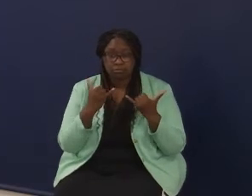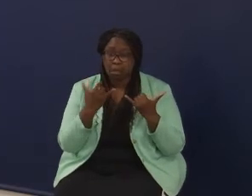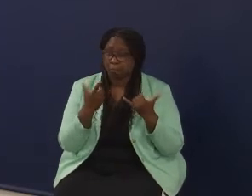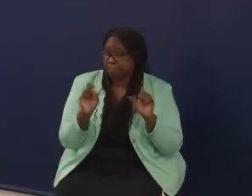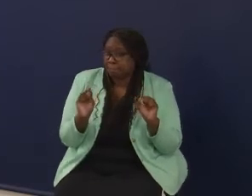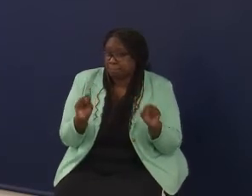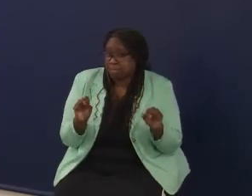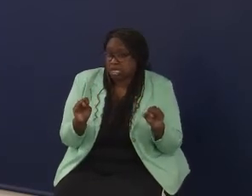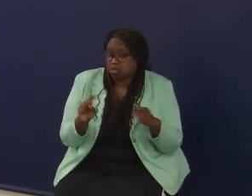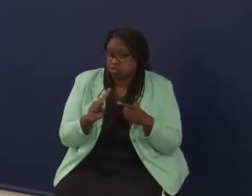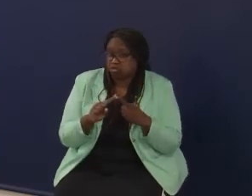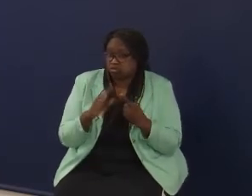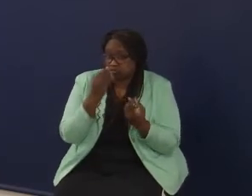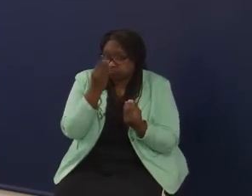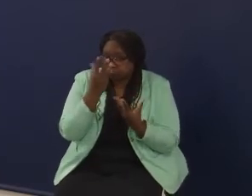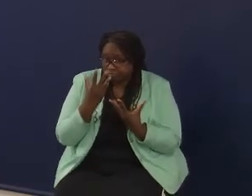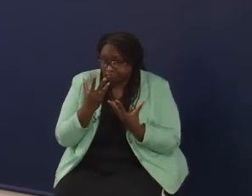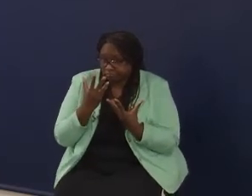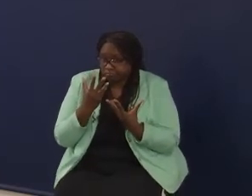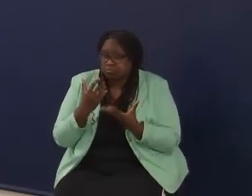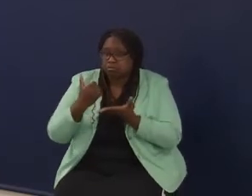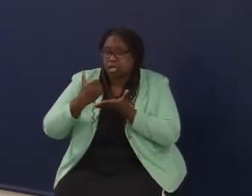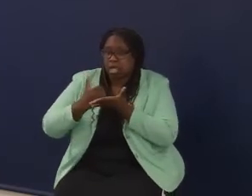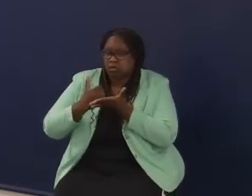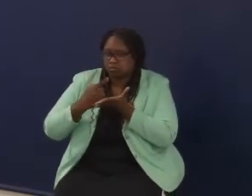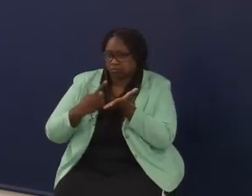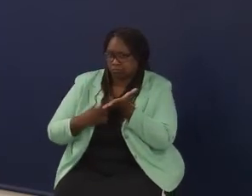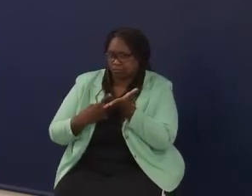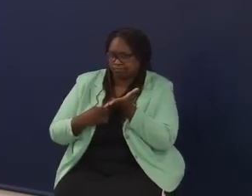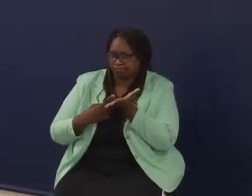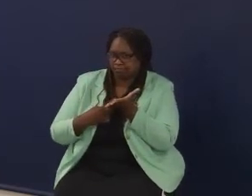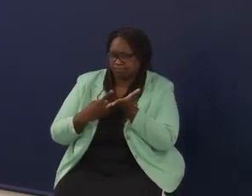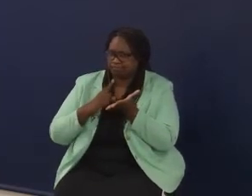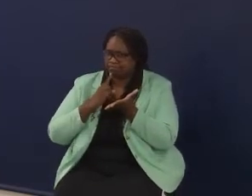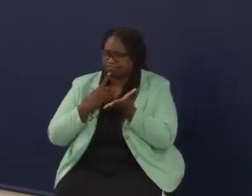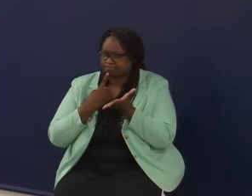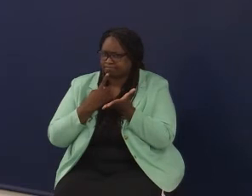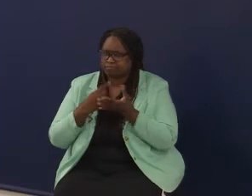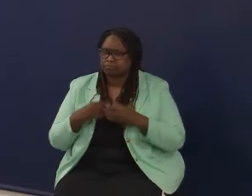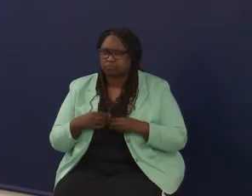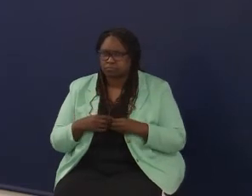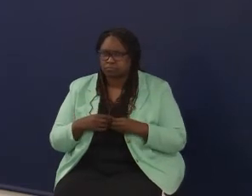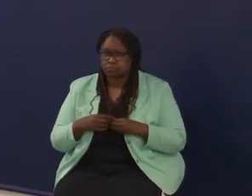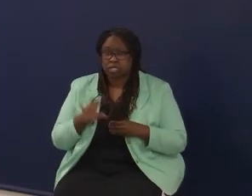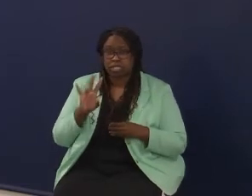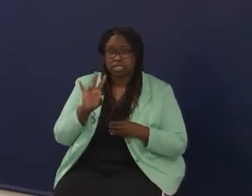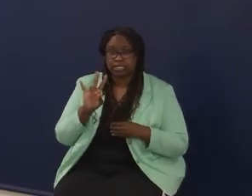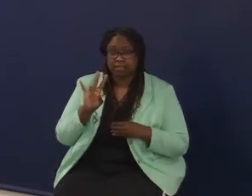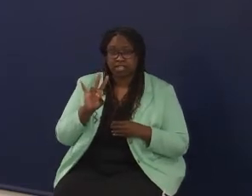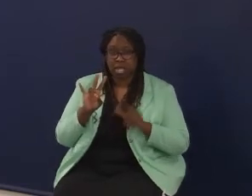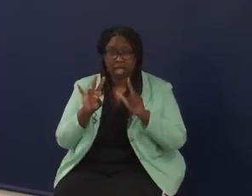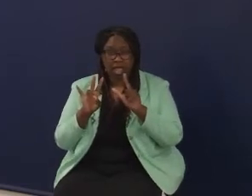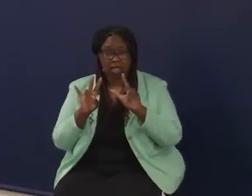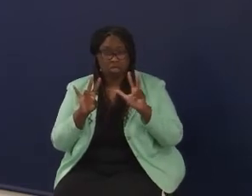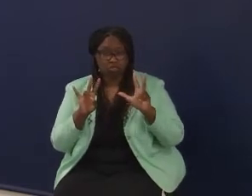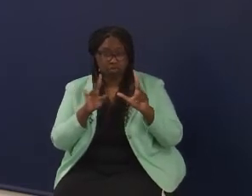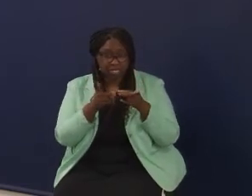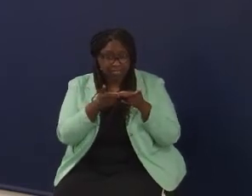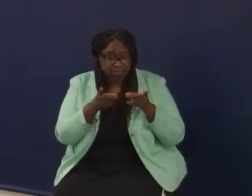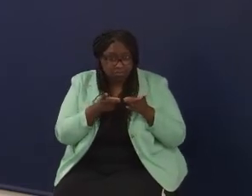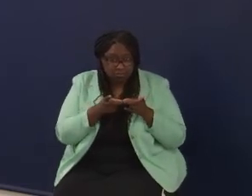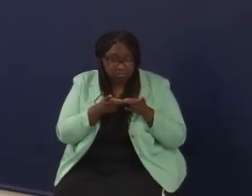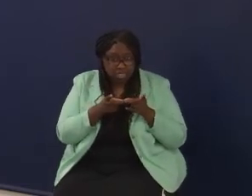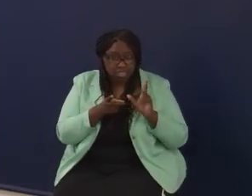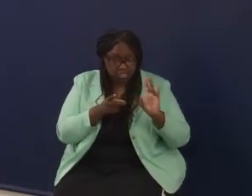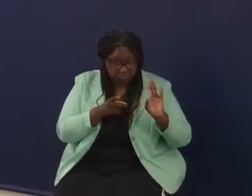potential to inform this conversation in a serious way. So, those, you know, seven L3 districts and the next seven that are